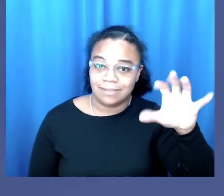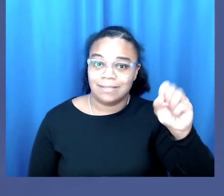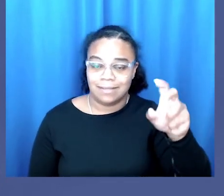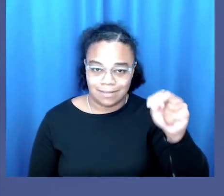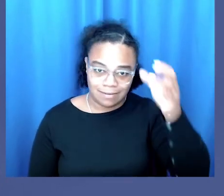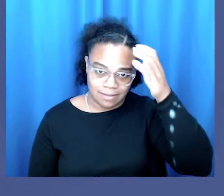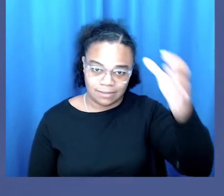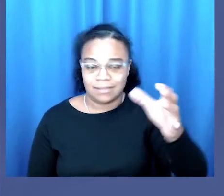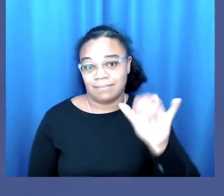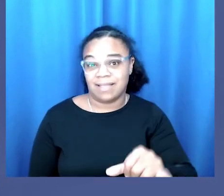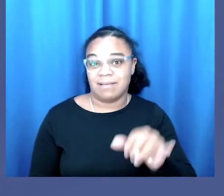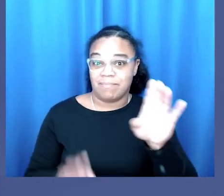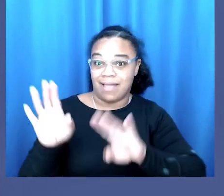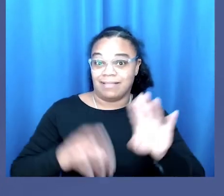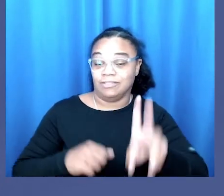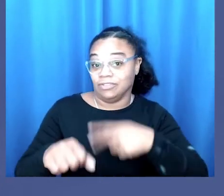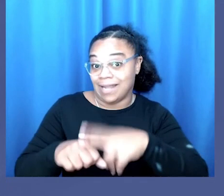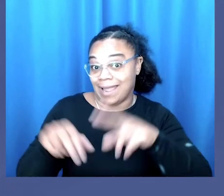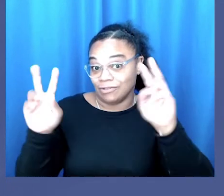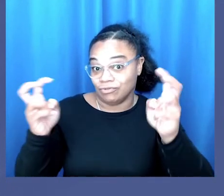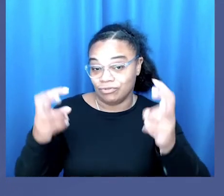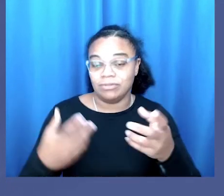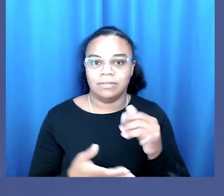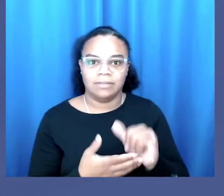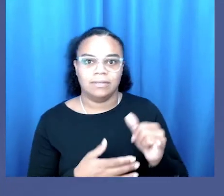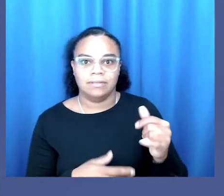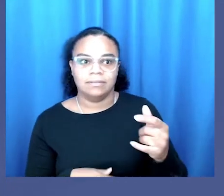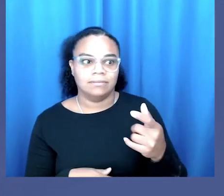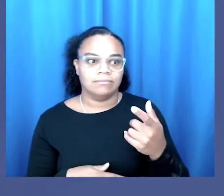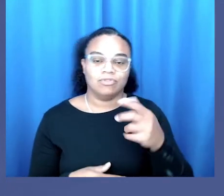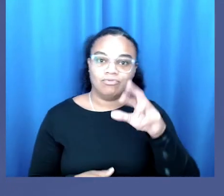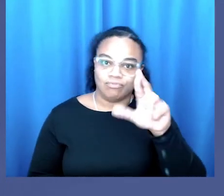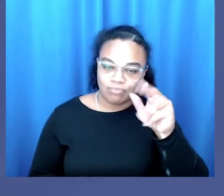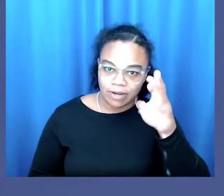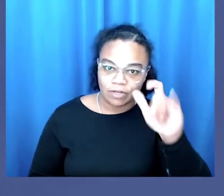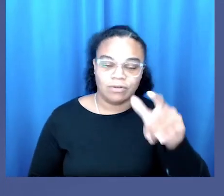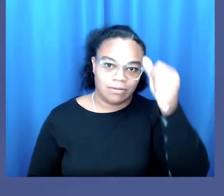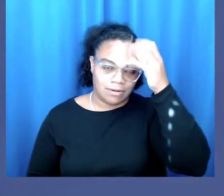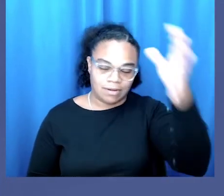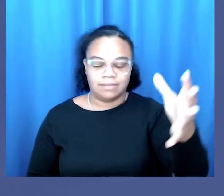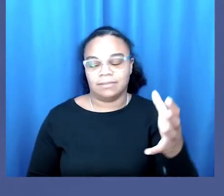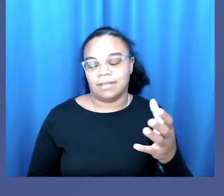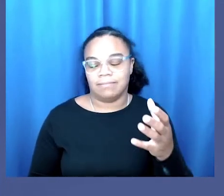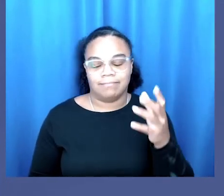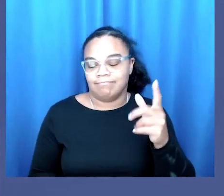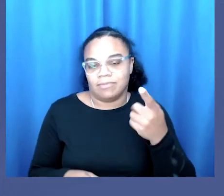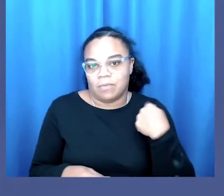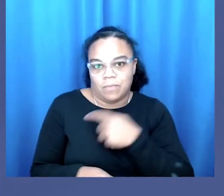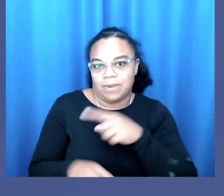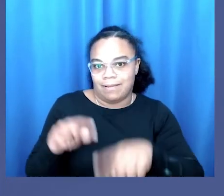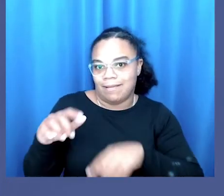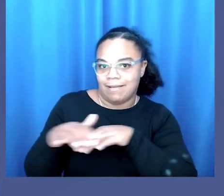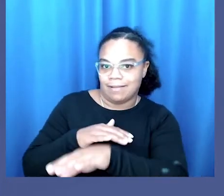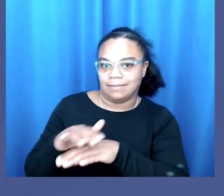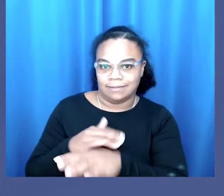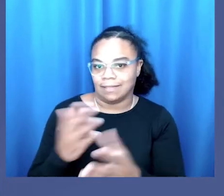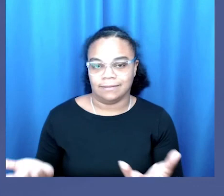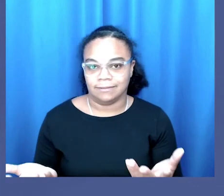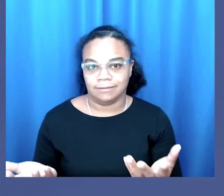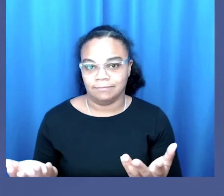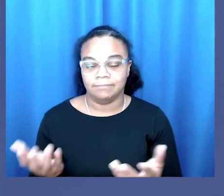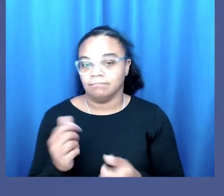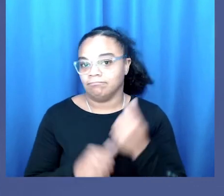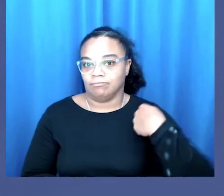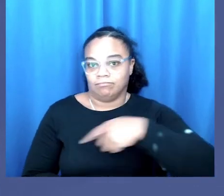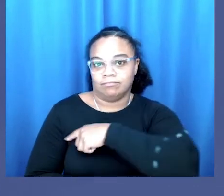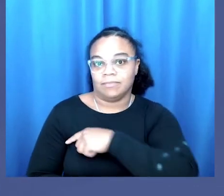biology and scarcity as natural is a hegemonic thus racialized concept that is inaccessible to the lot of